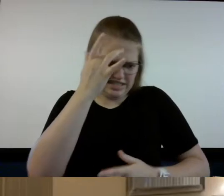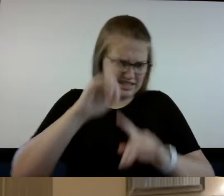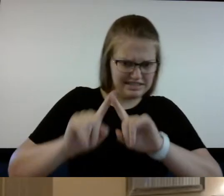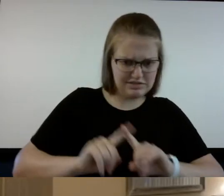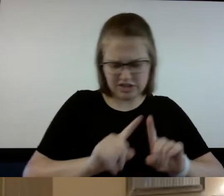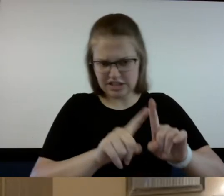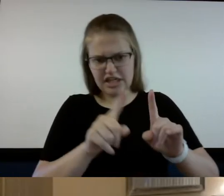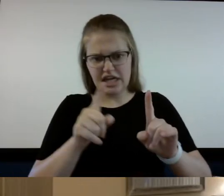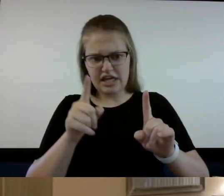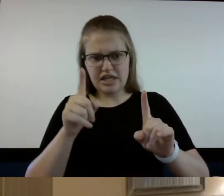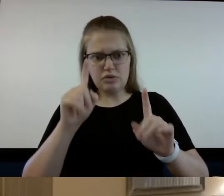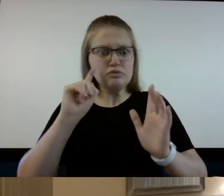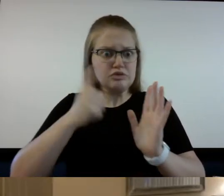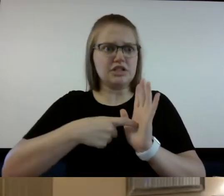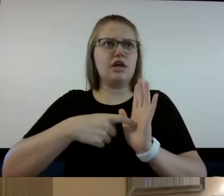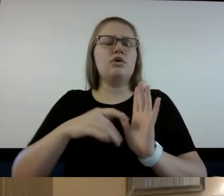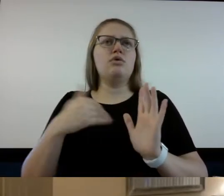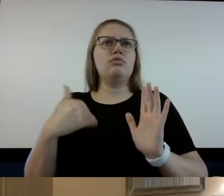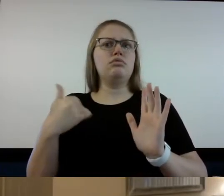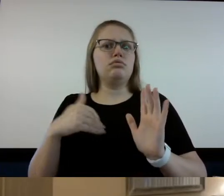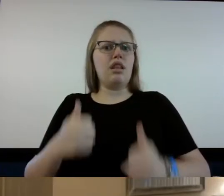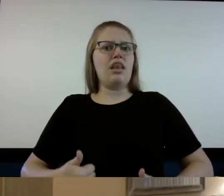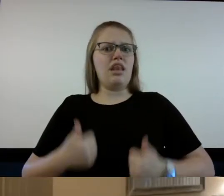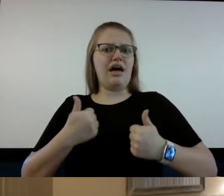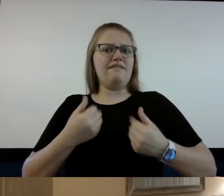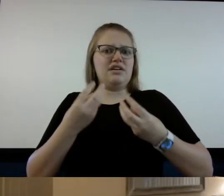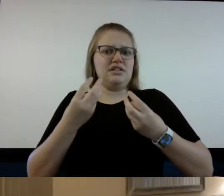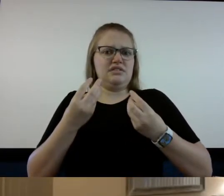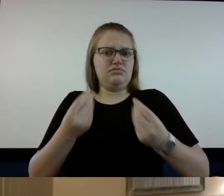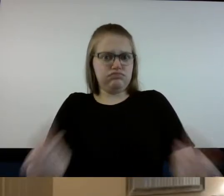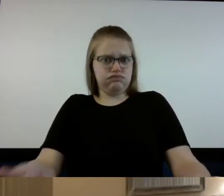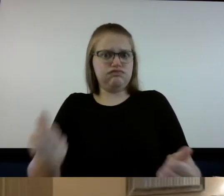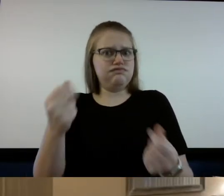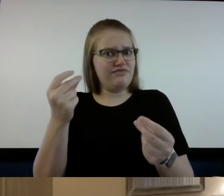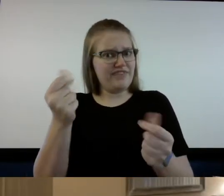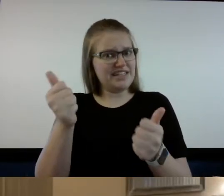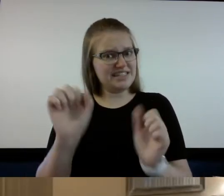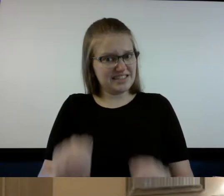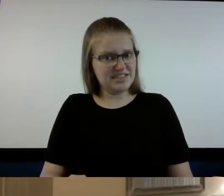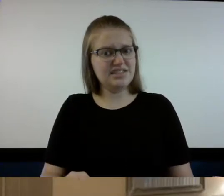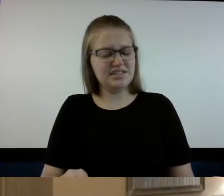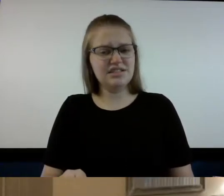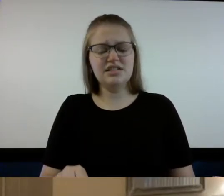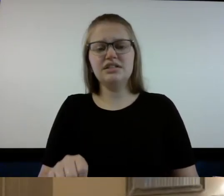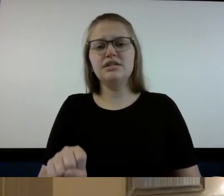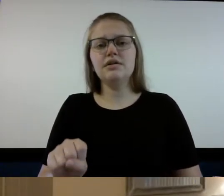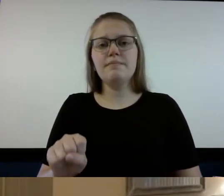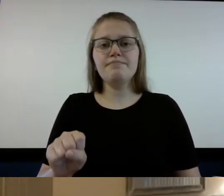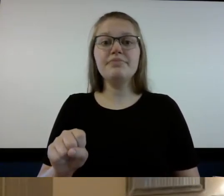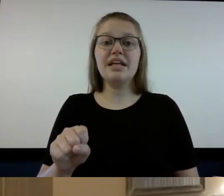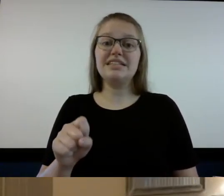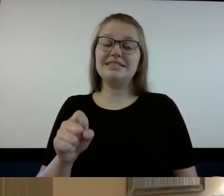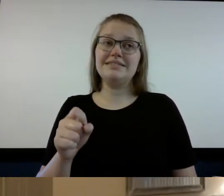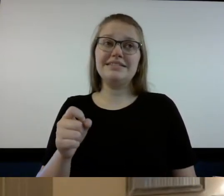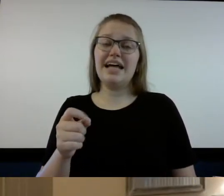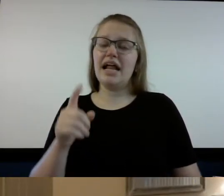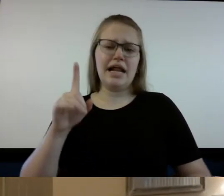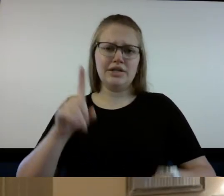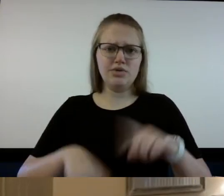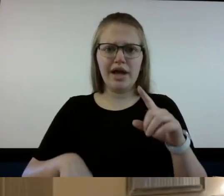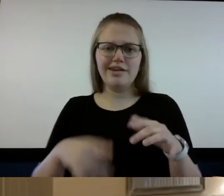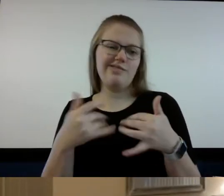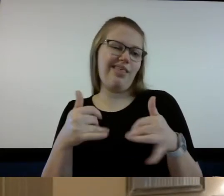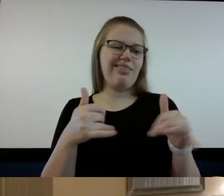and uh you can't uh it's something that you can't play with